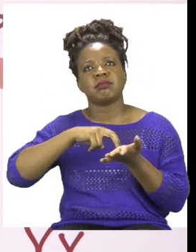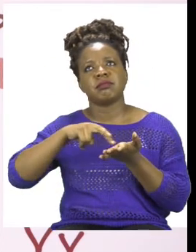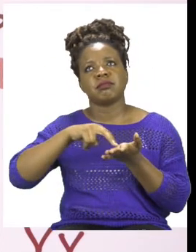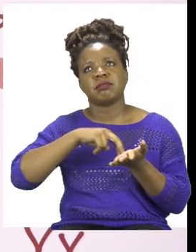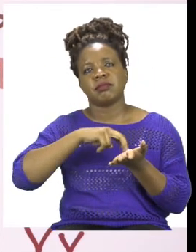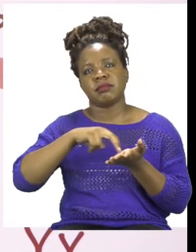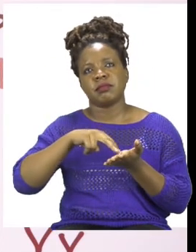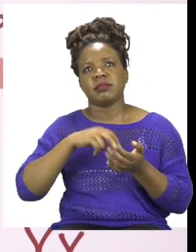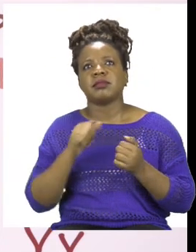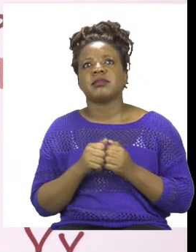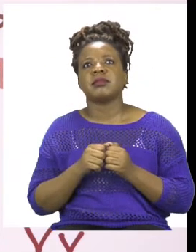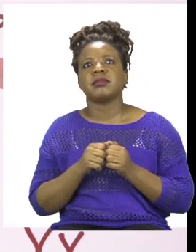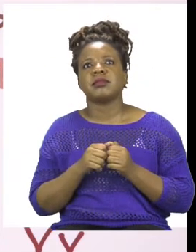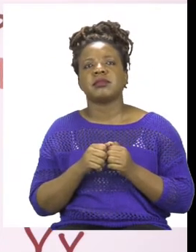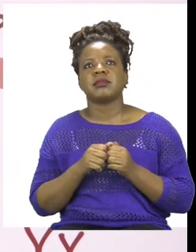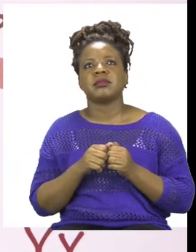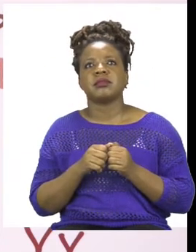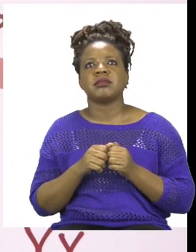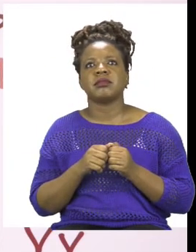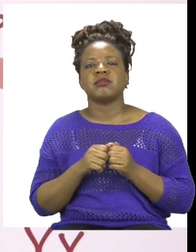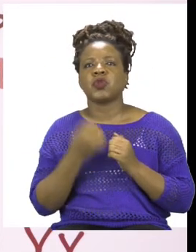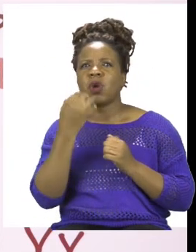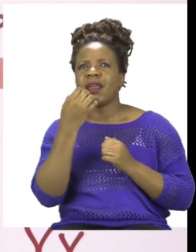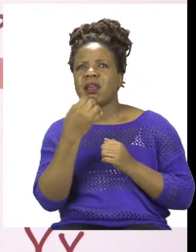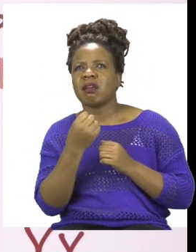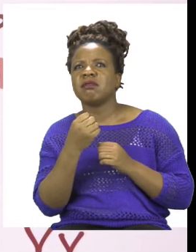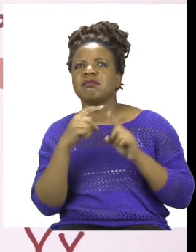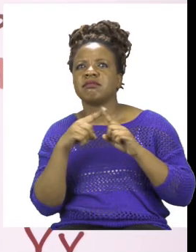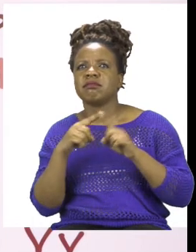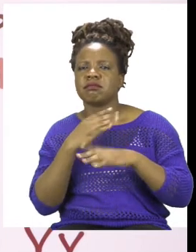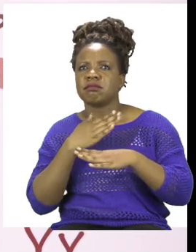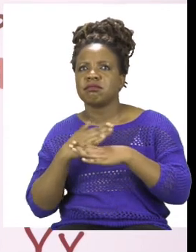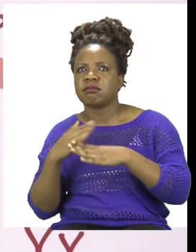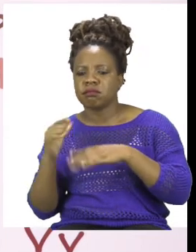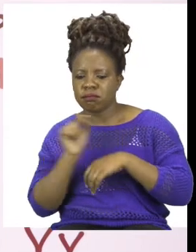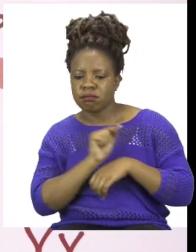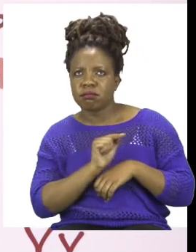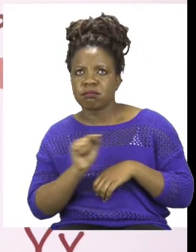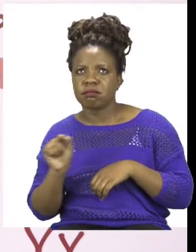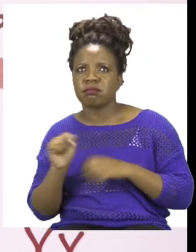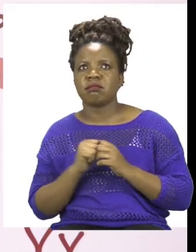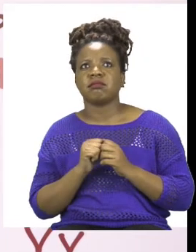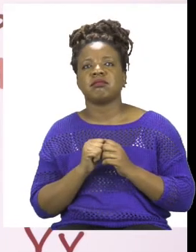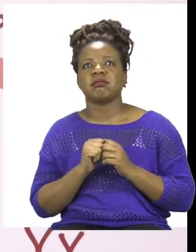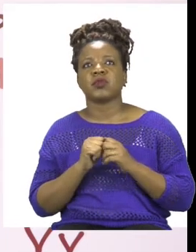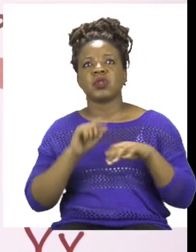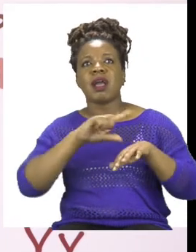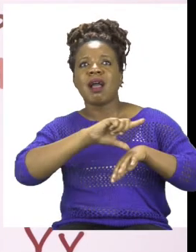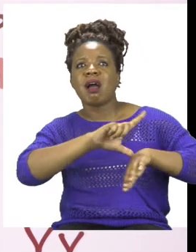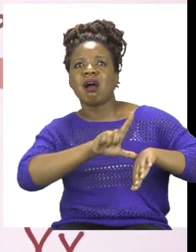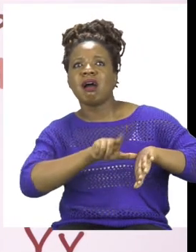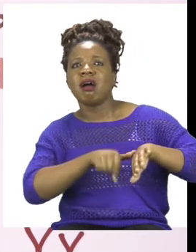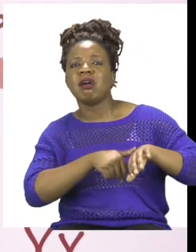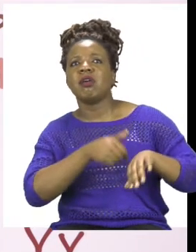these are the social activities, the ones that are at the bottom. And then for us to know how much time she has spent,